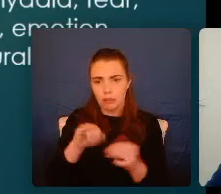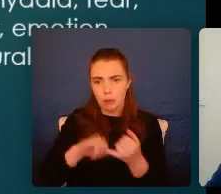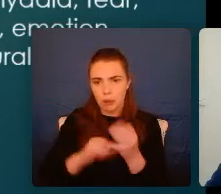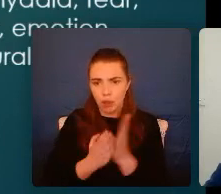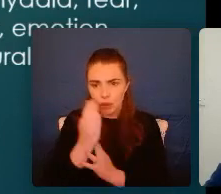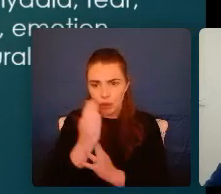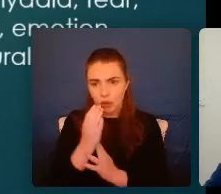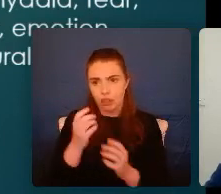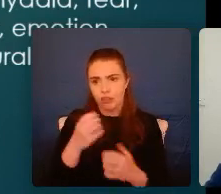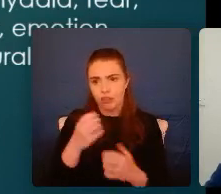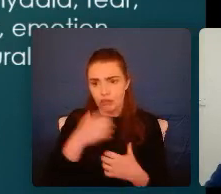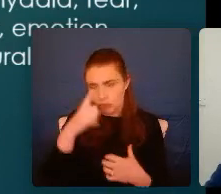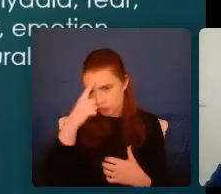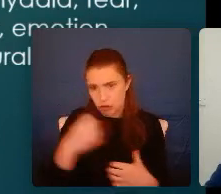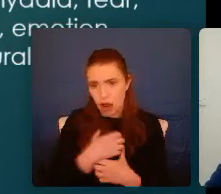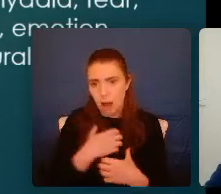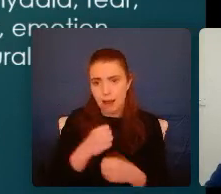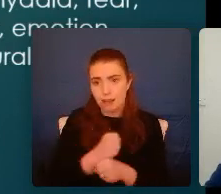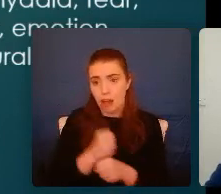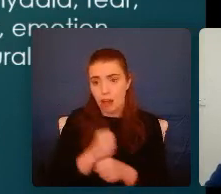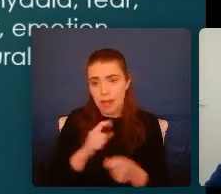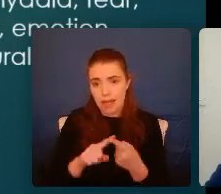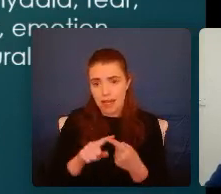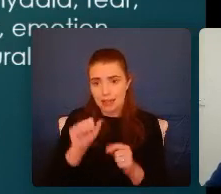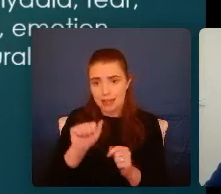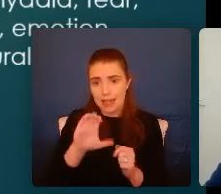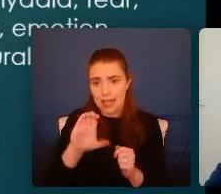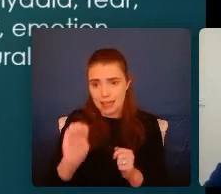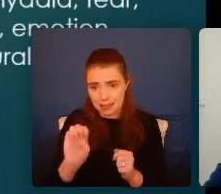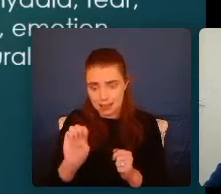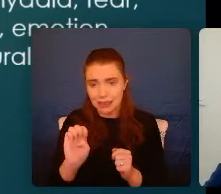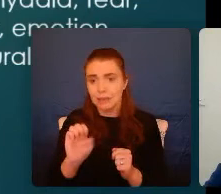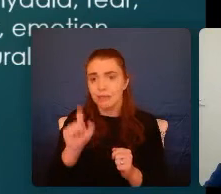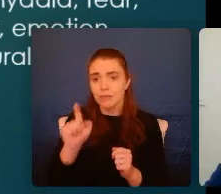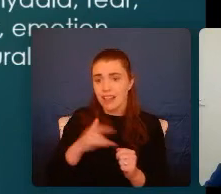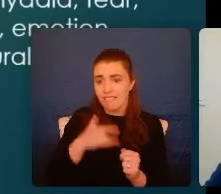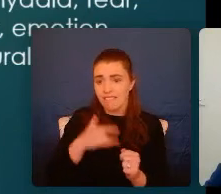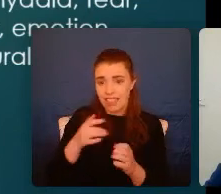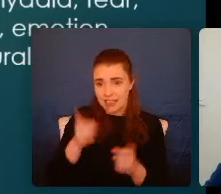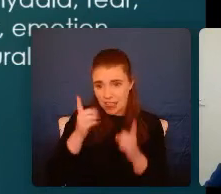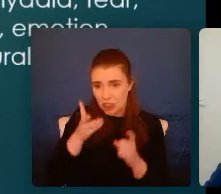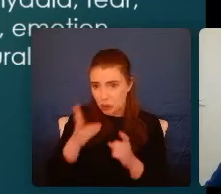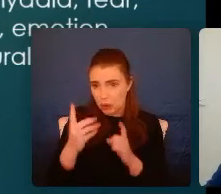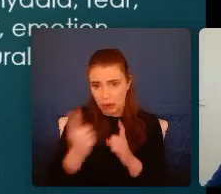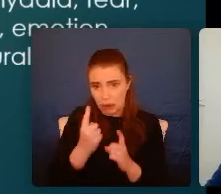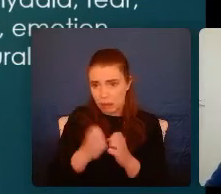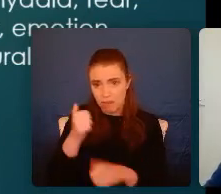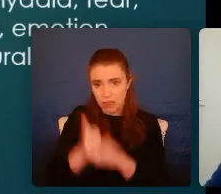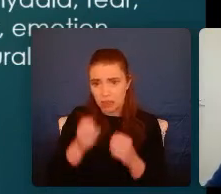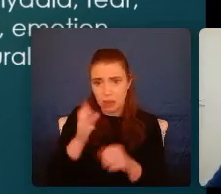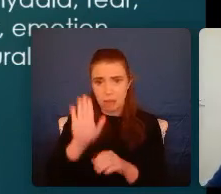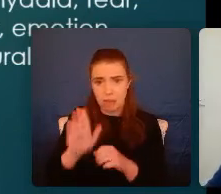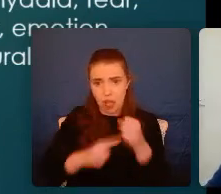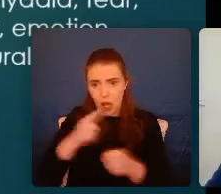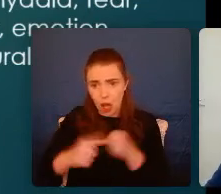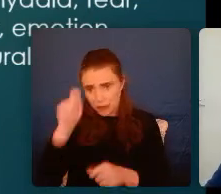ACEs? Their life experience is that day to day basis danger is going to come before me. So I need to think constantly to